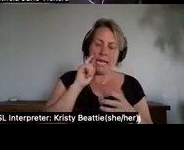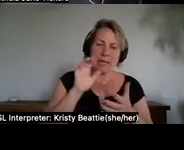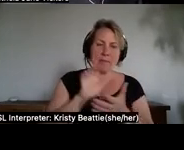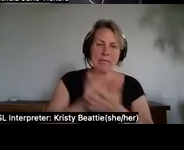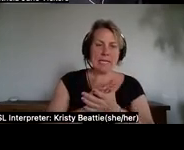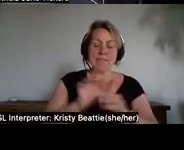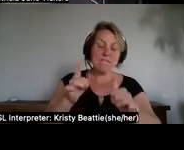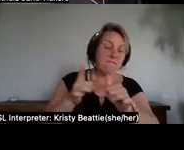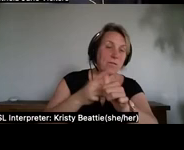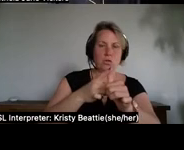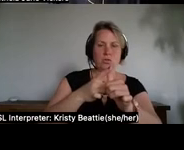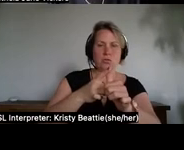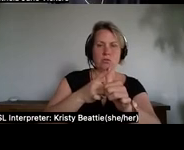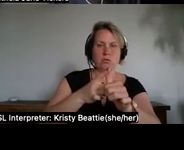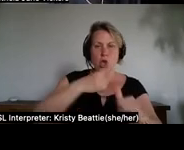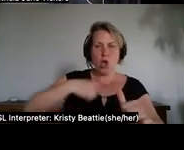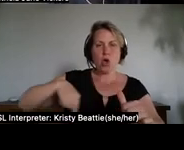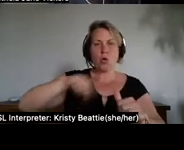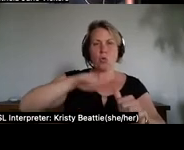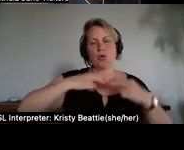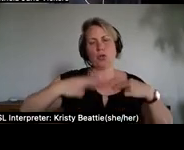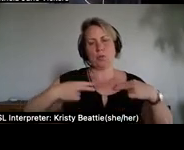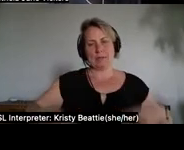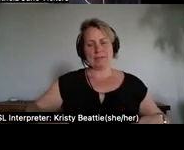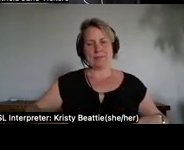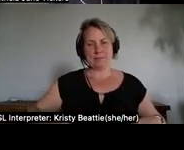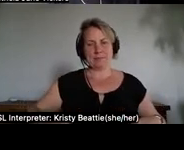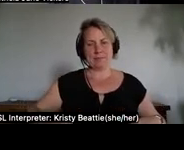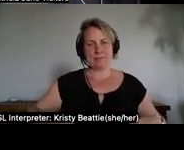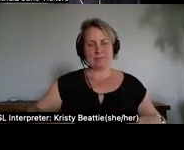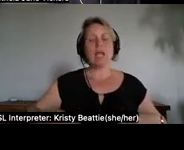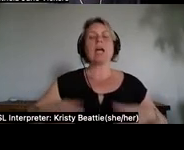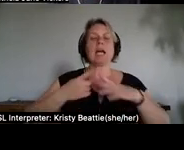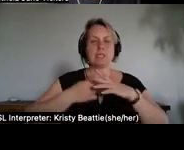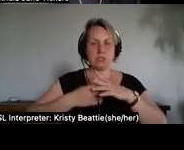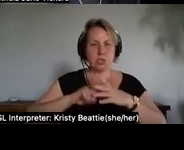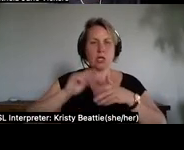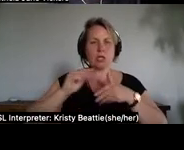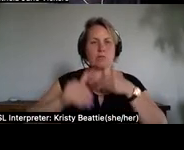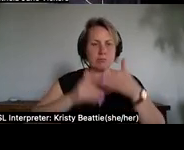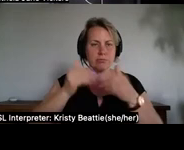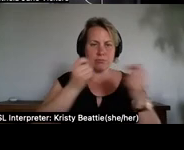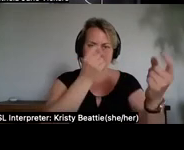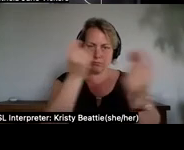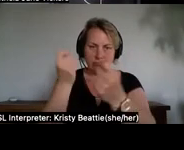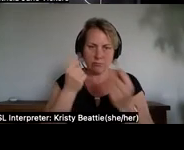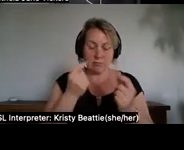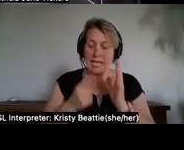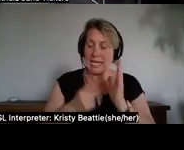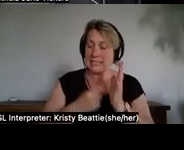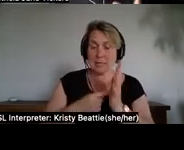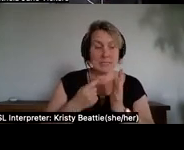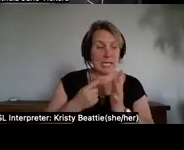and we move from that place or sometimes in ceremony in some traditions in the sweat lodge